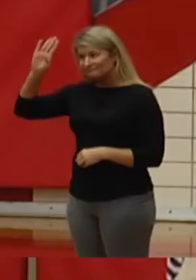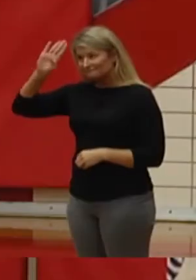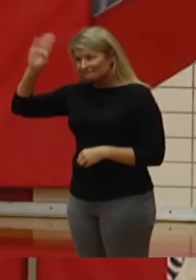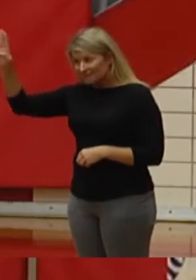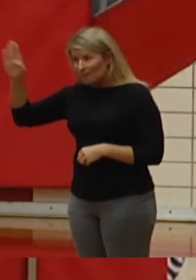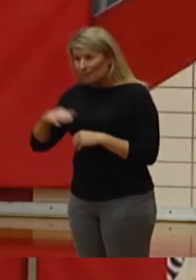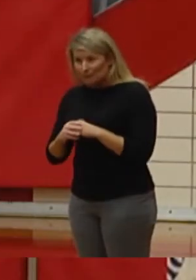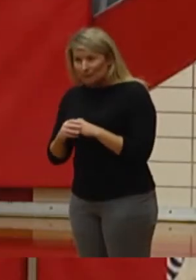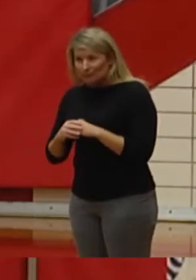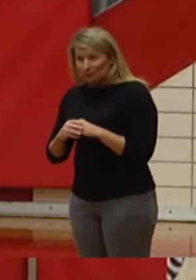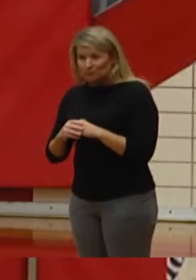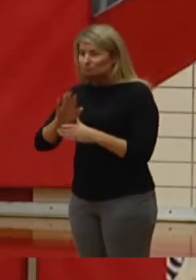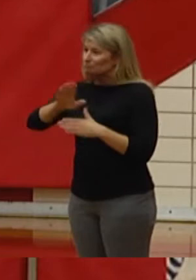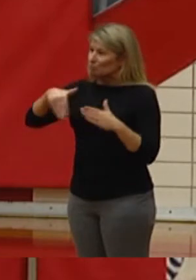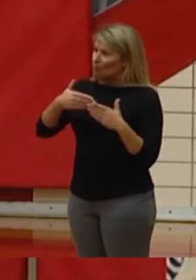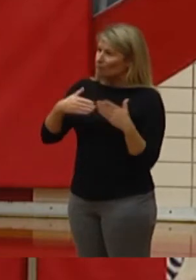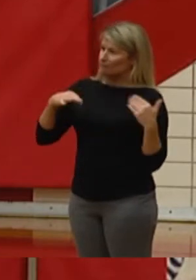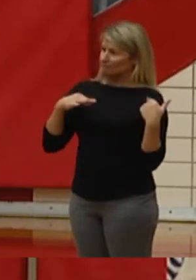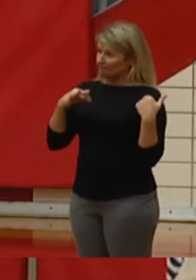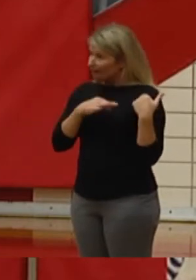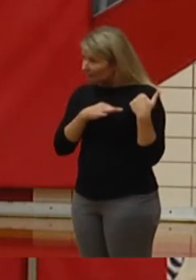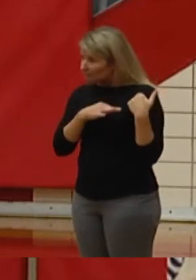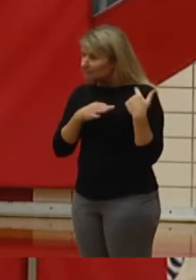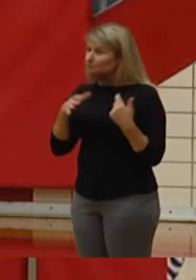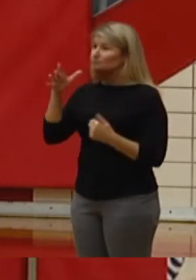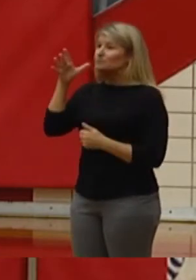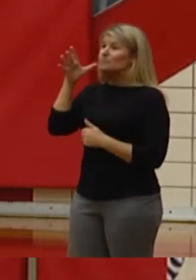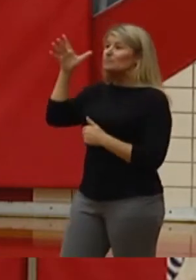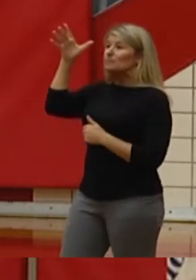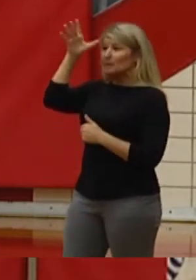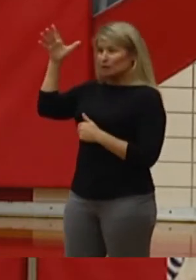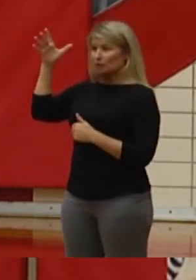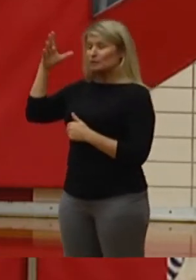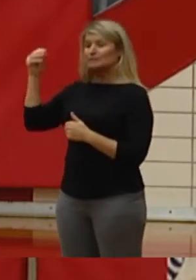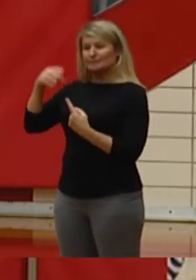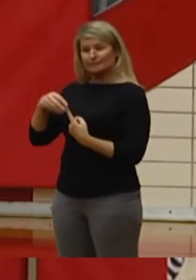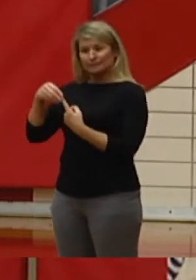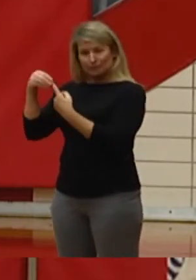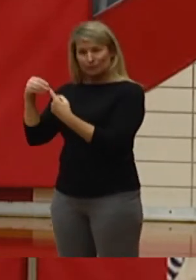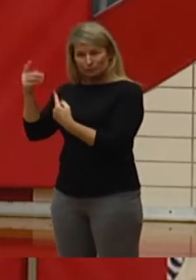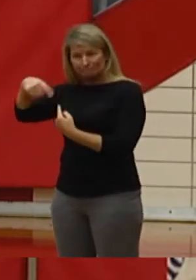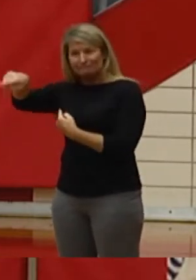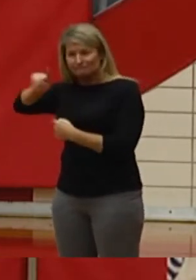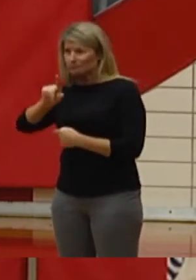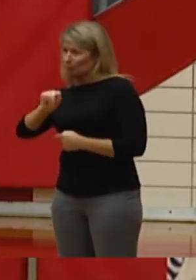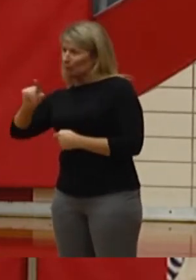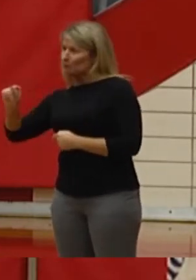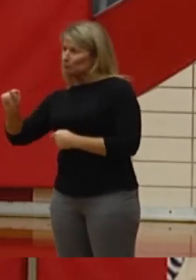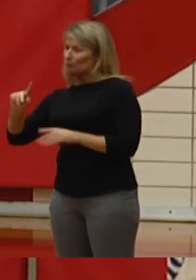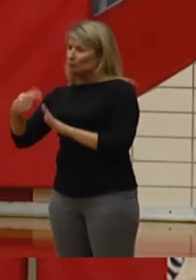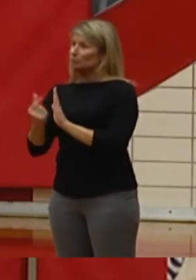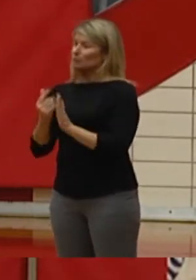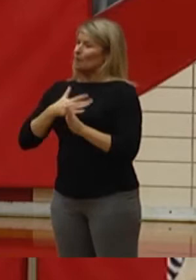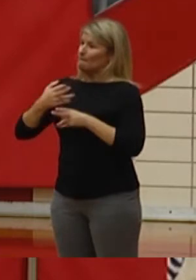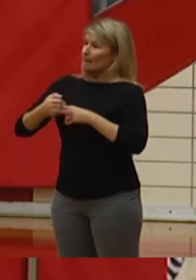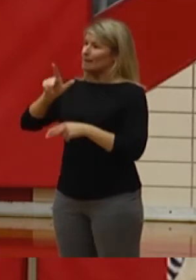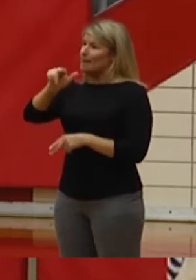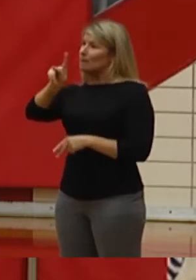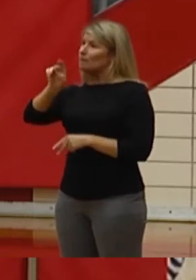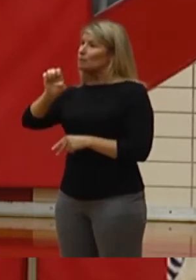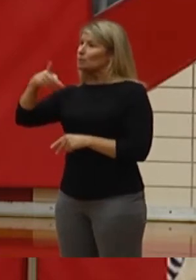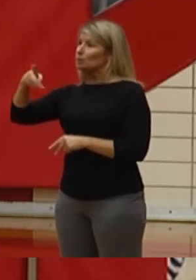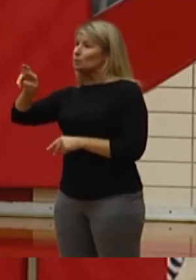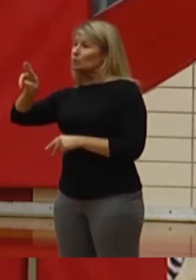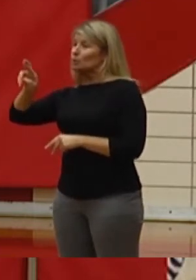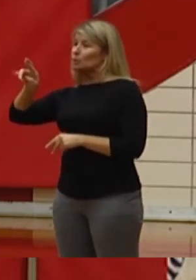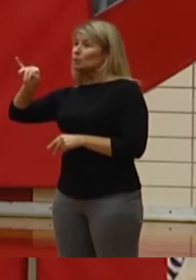Hello to all of the faculty, parents, and especially 2020 graduates. My name is Luke Prairie, and you